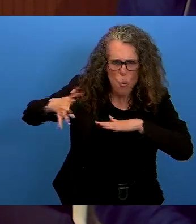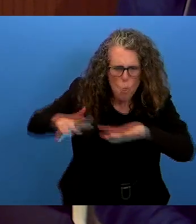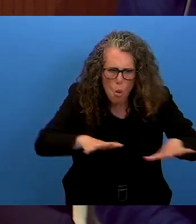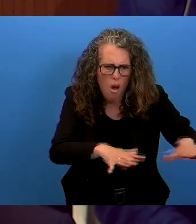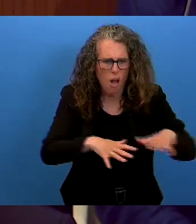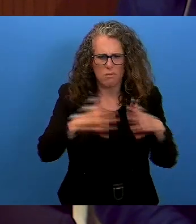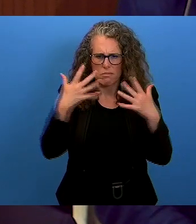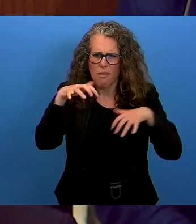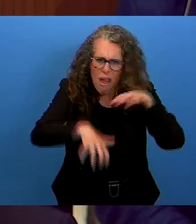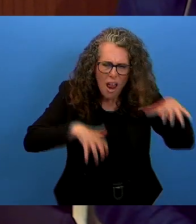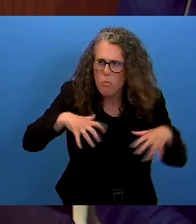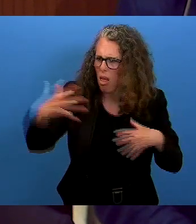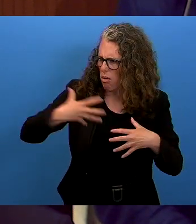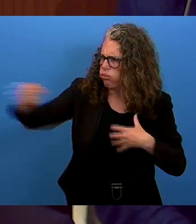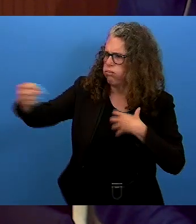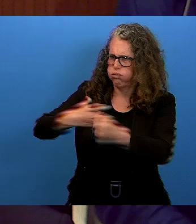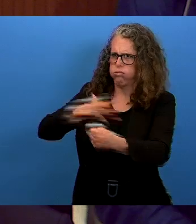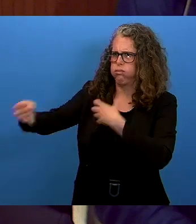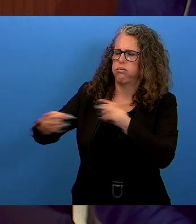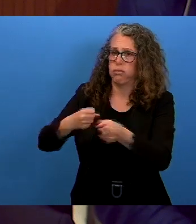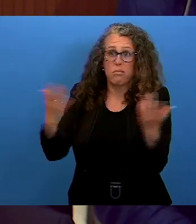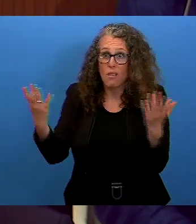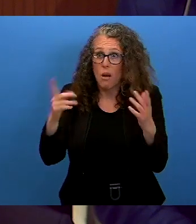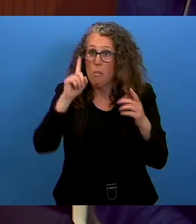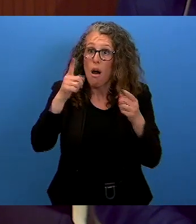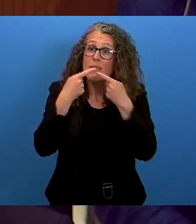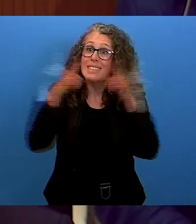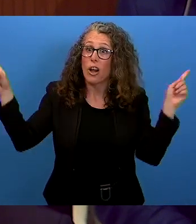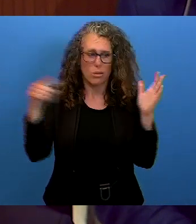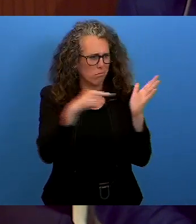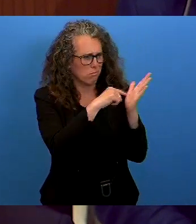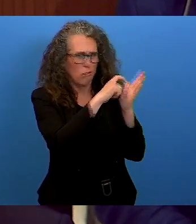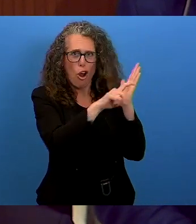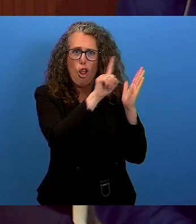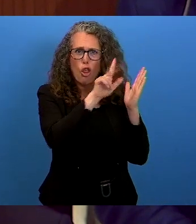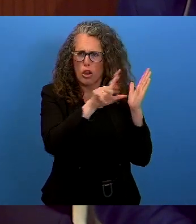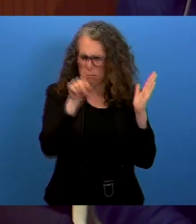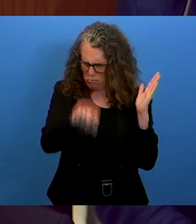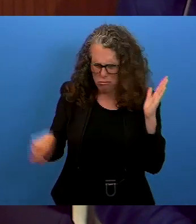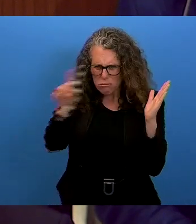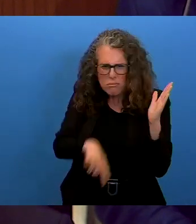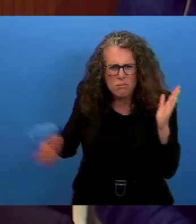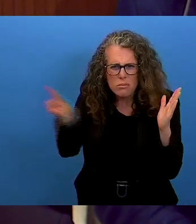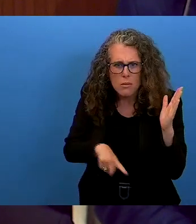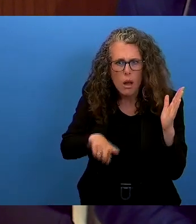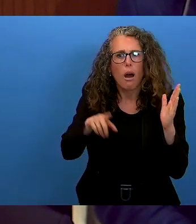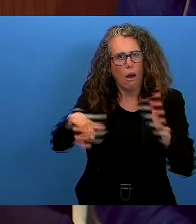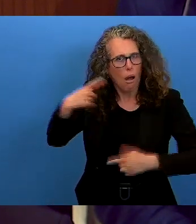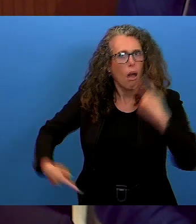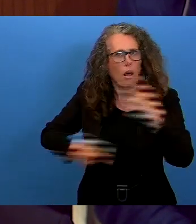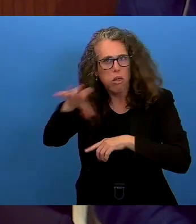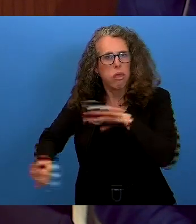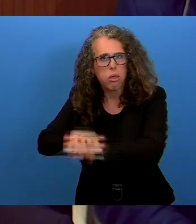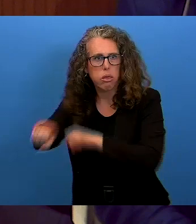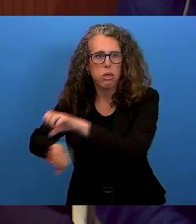or militarized, contrary to Article 30 of the Declaration. Indigenous peoples and others who are dependent on the land